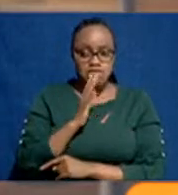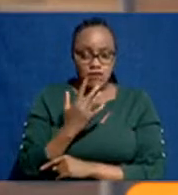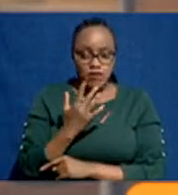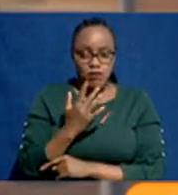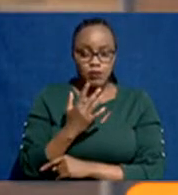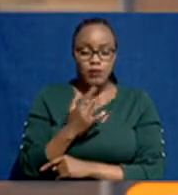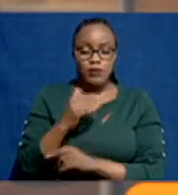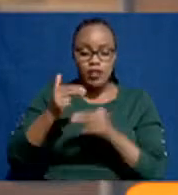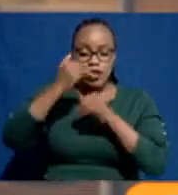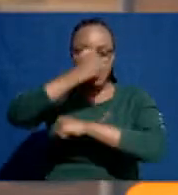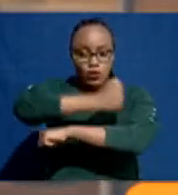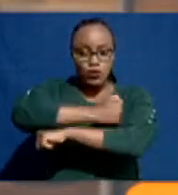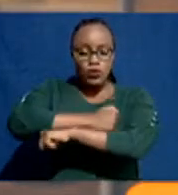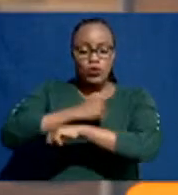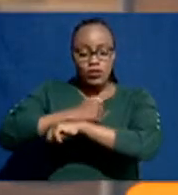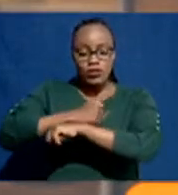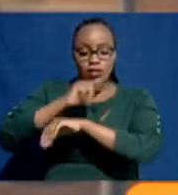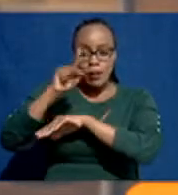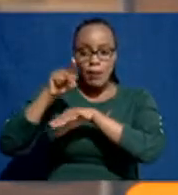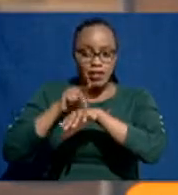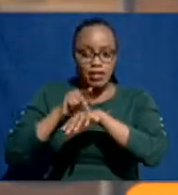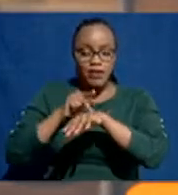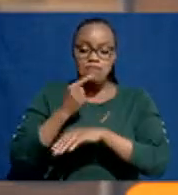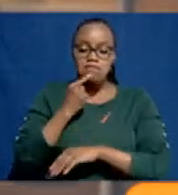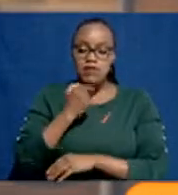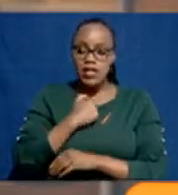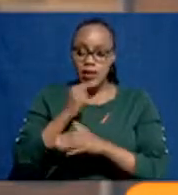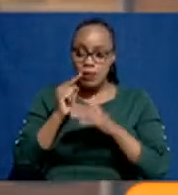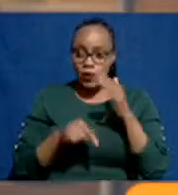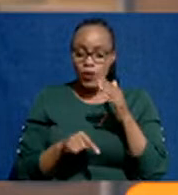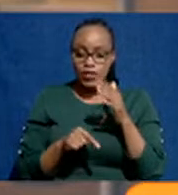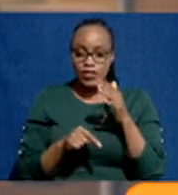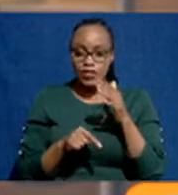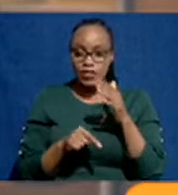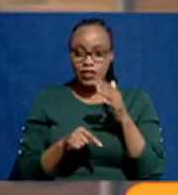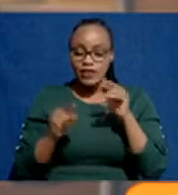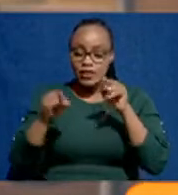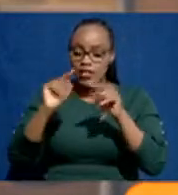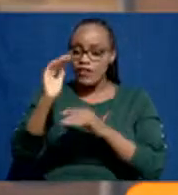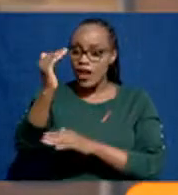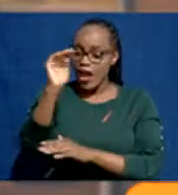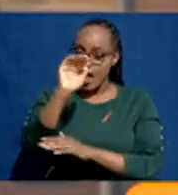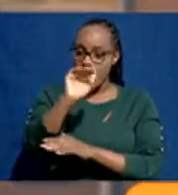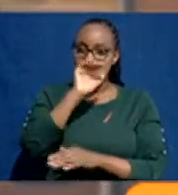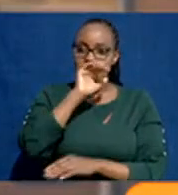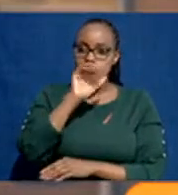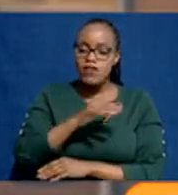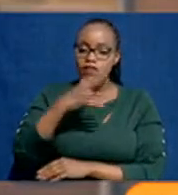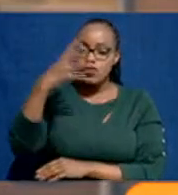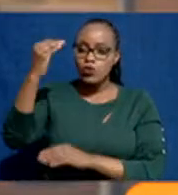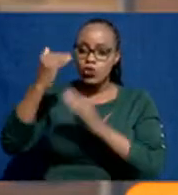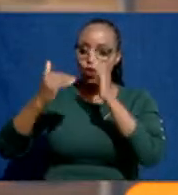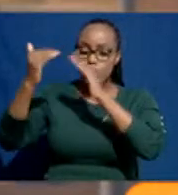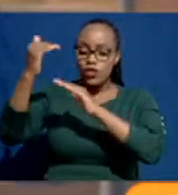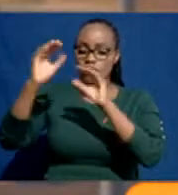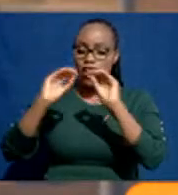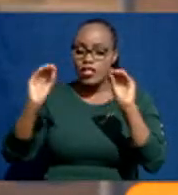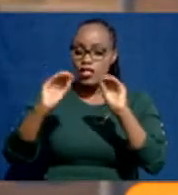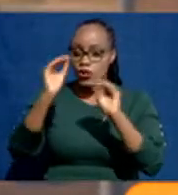high school principal. She's a friend of mine. She was telling me that she's asking the son not to go to university because